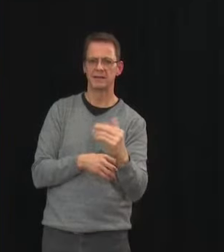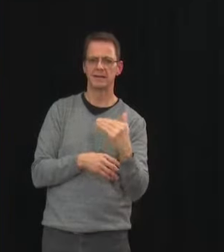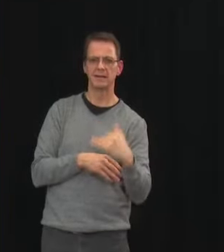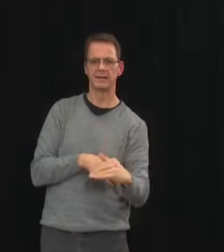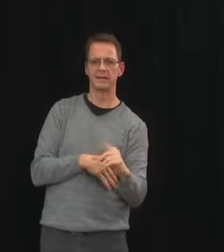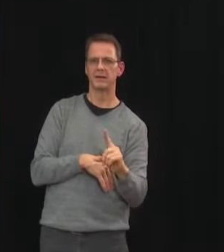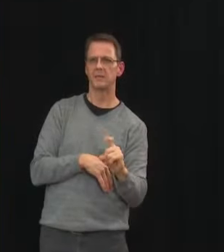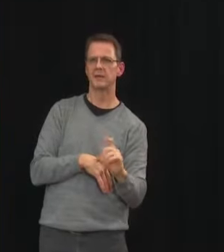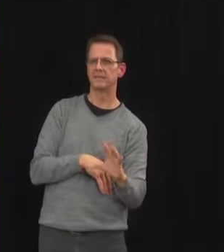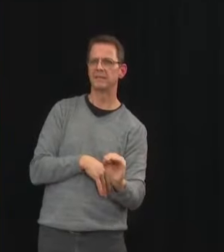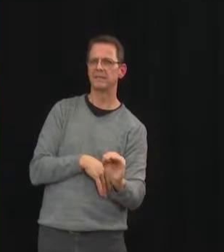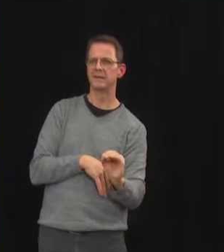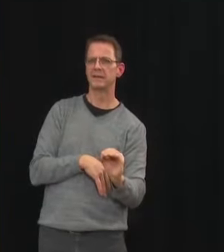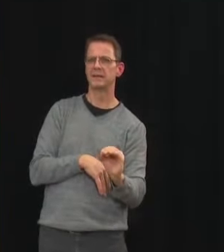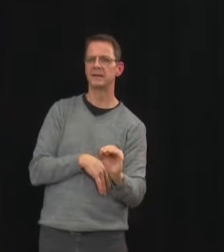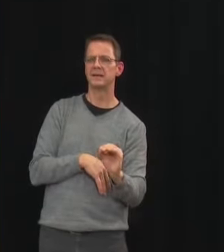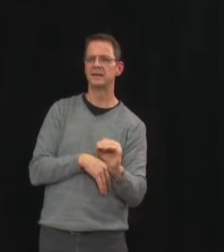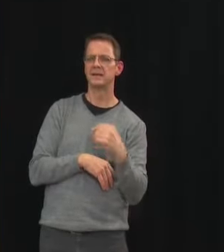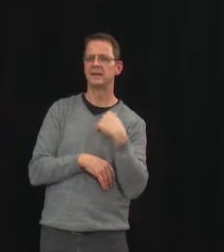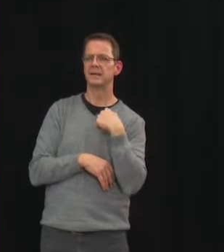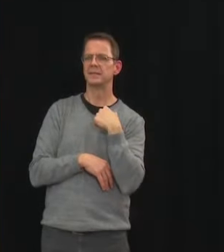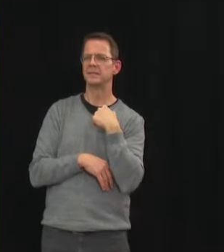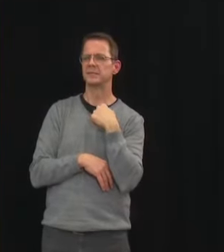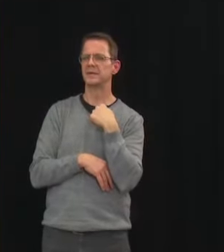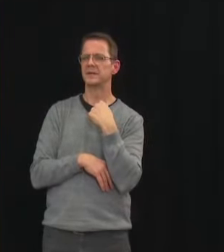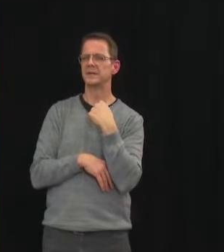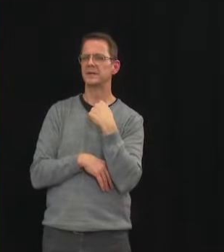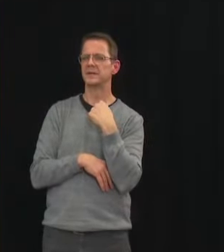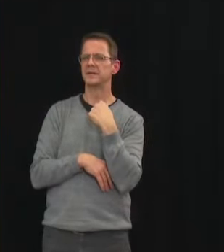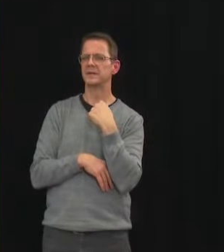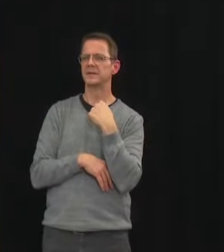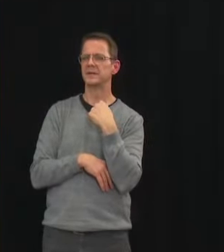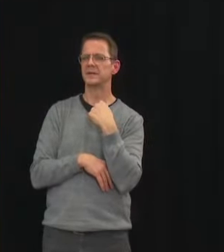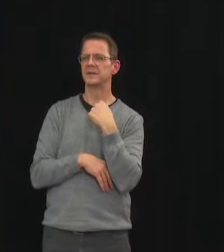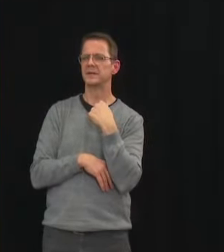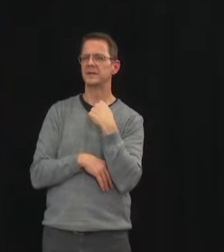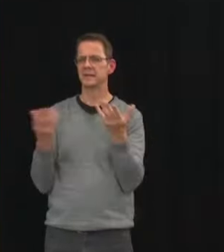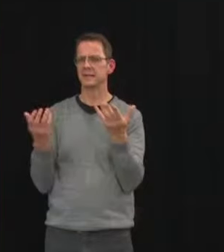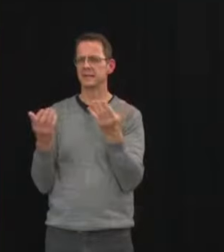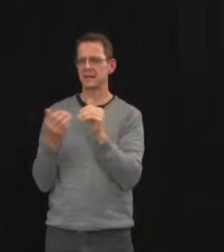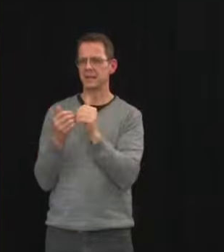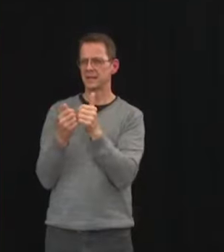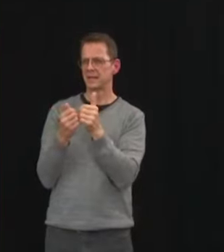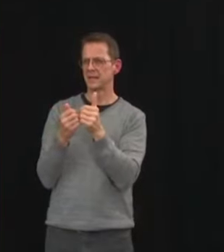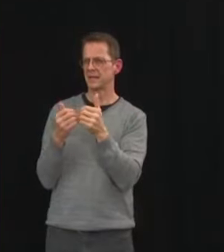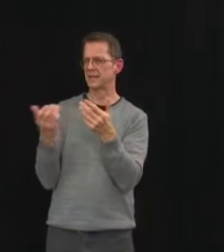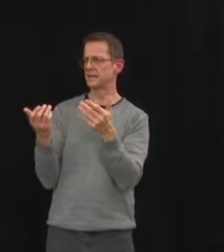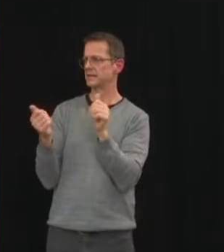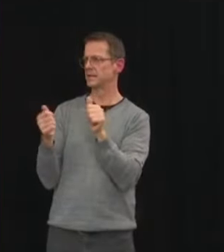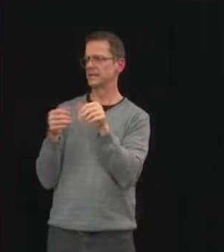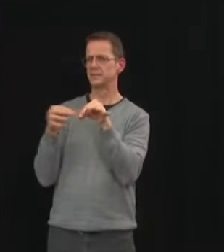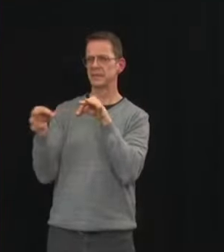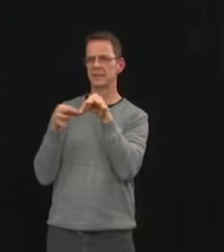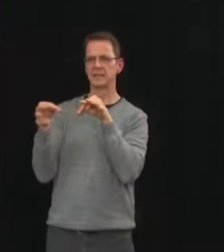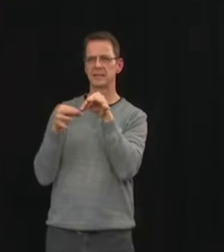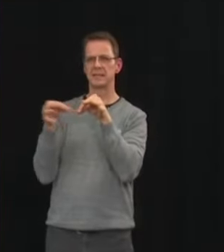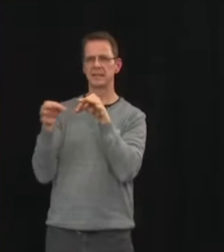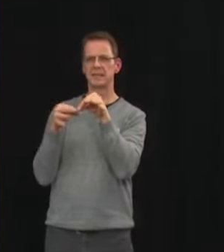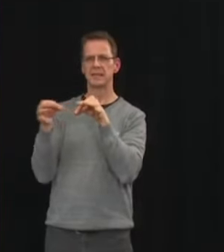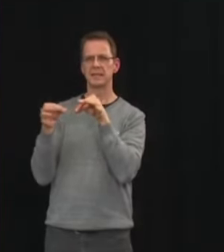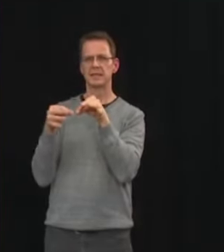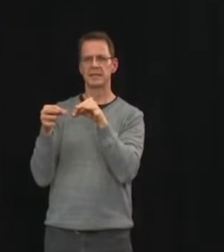that will appear in the hours and days ahead how we are now almost 200 under